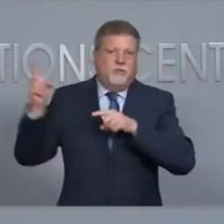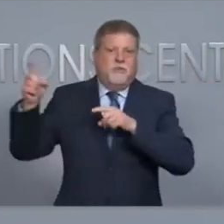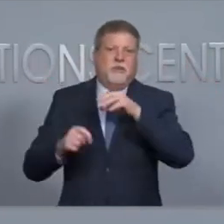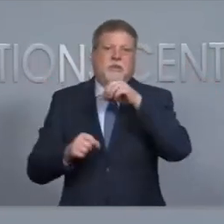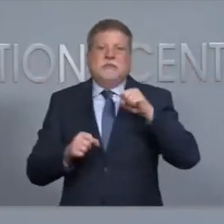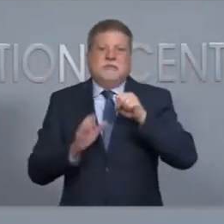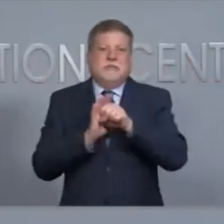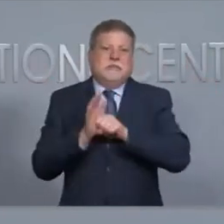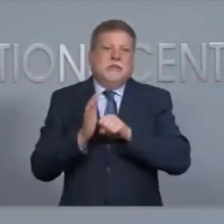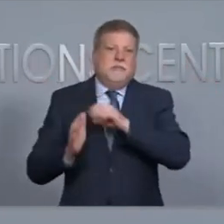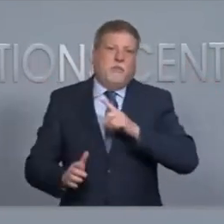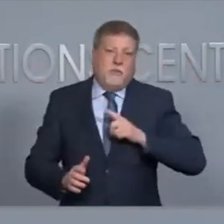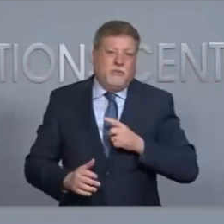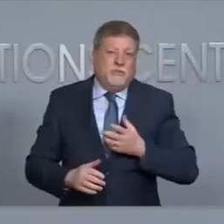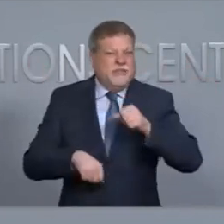other questions